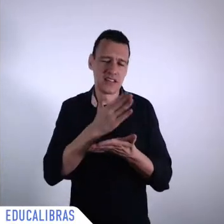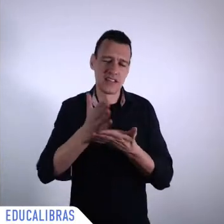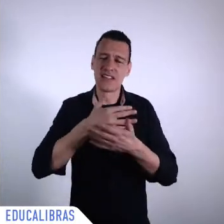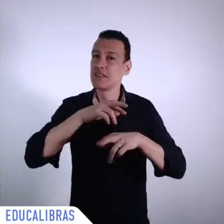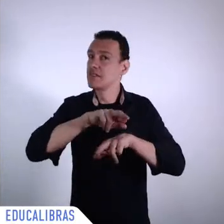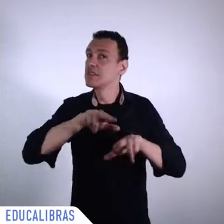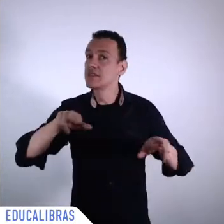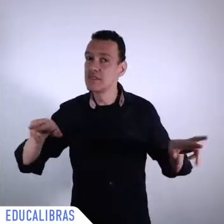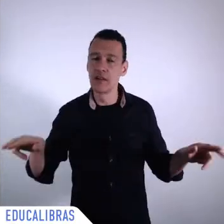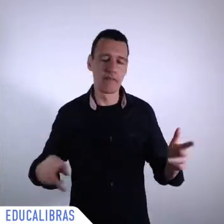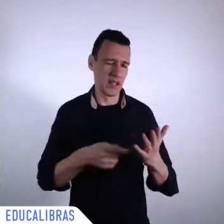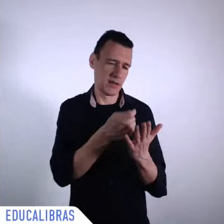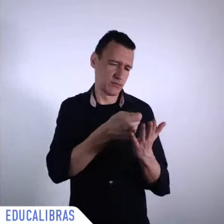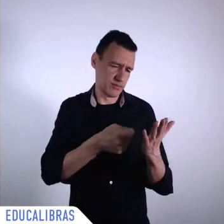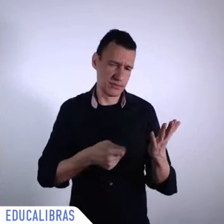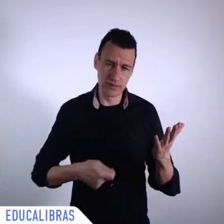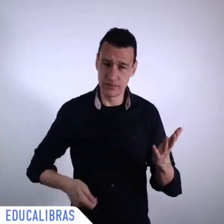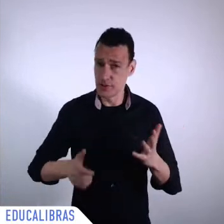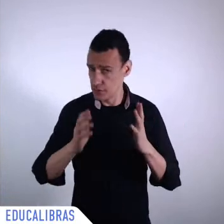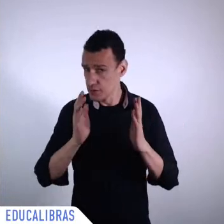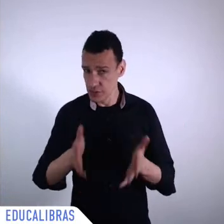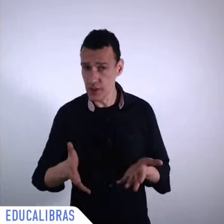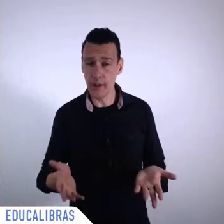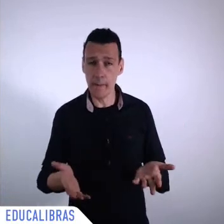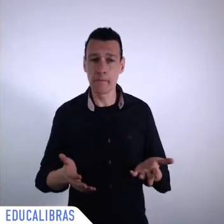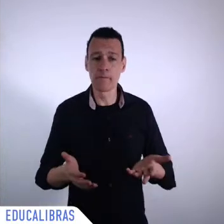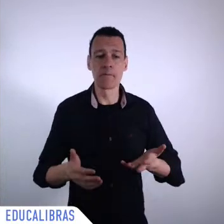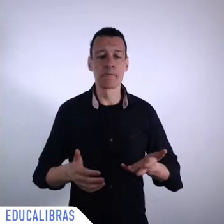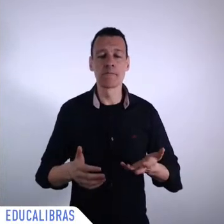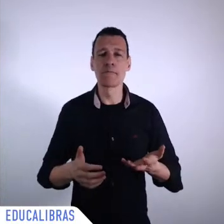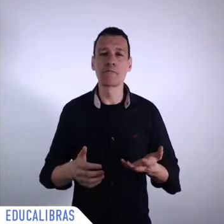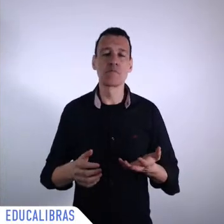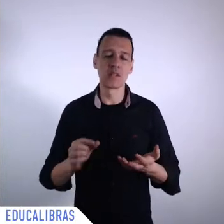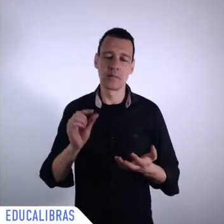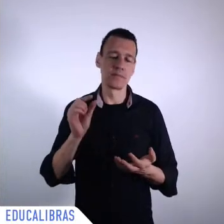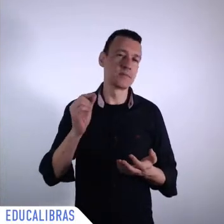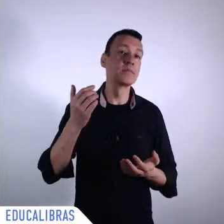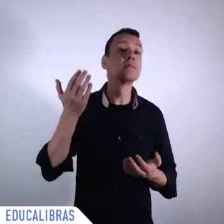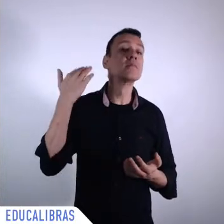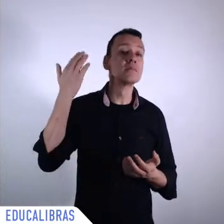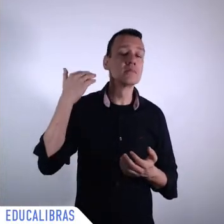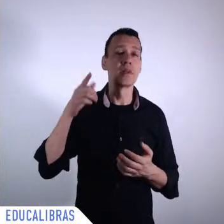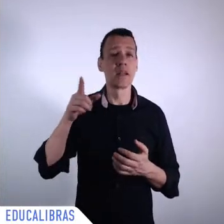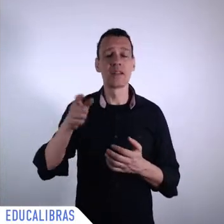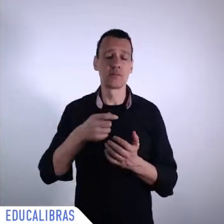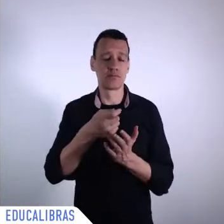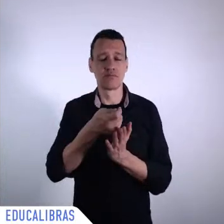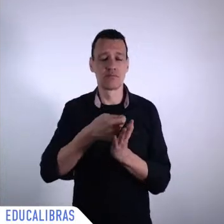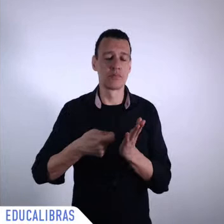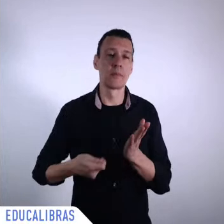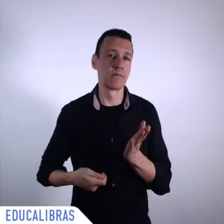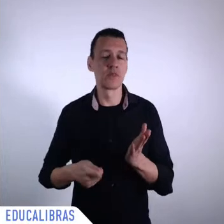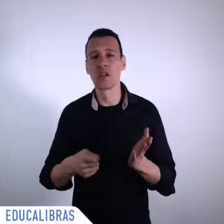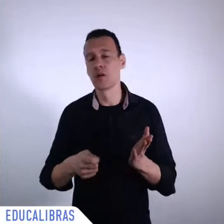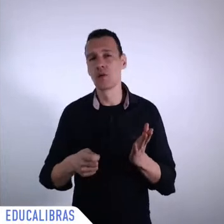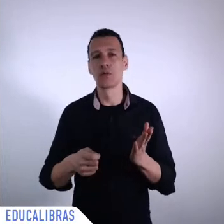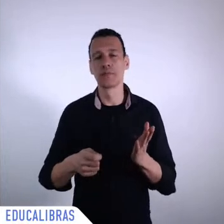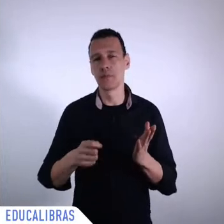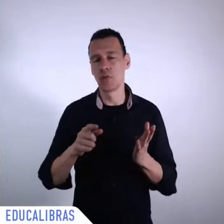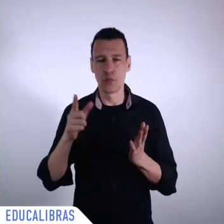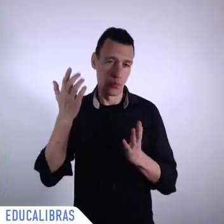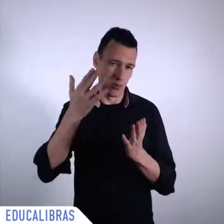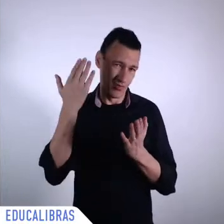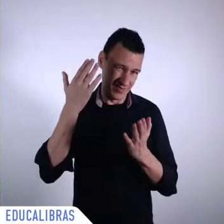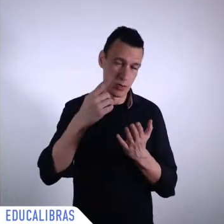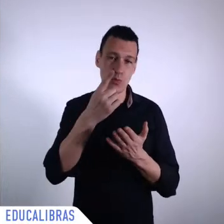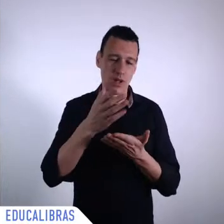Acting Globally, Memoir of Brazil Assertive Foreign Policy, was published by Hamilton Books with endorsements by Kofi